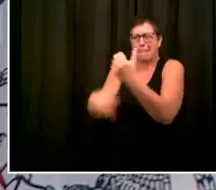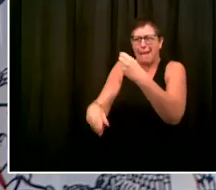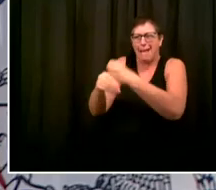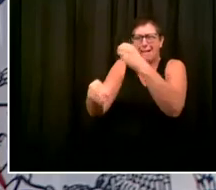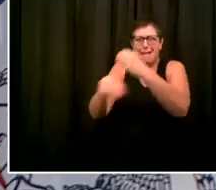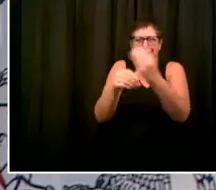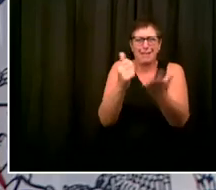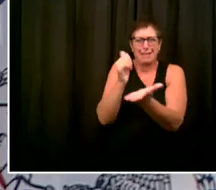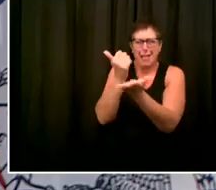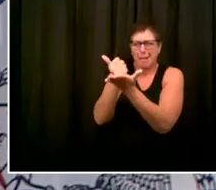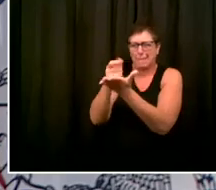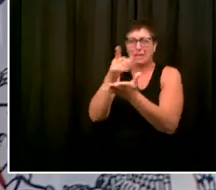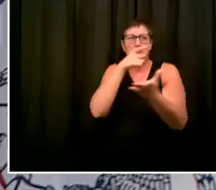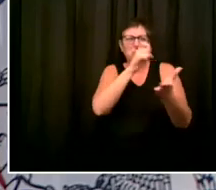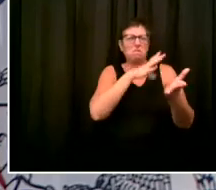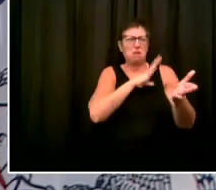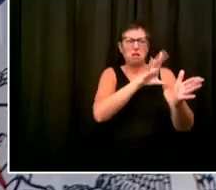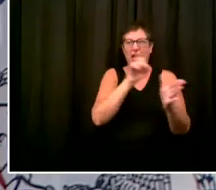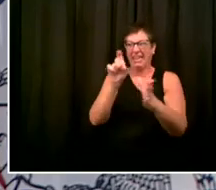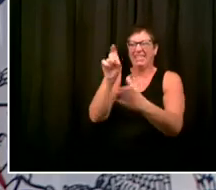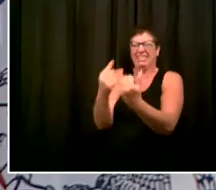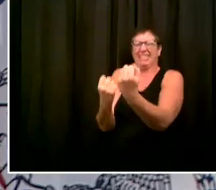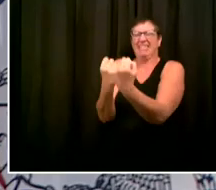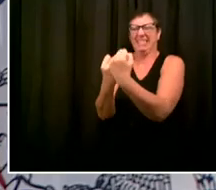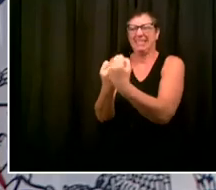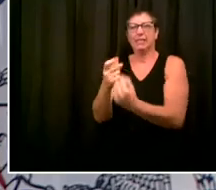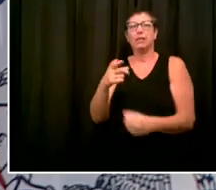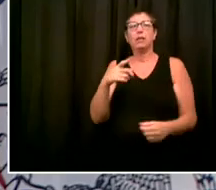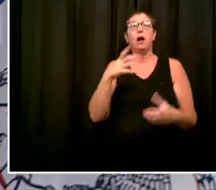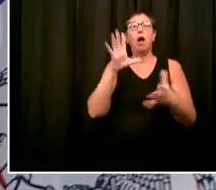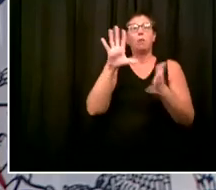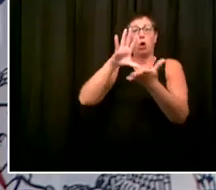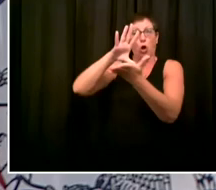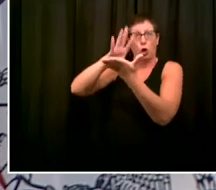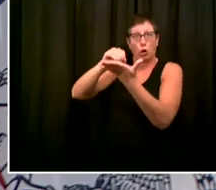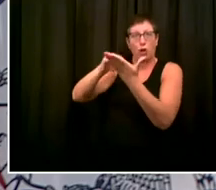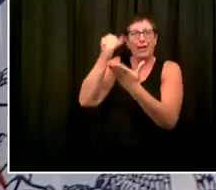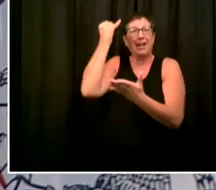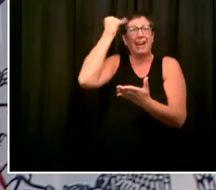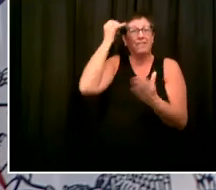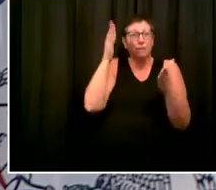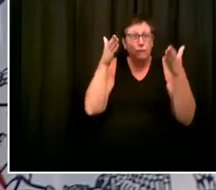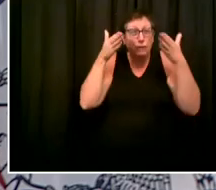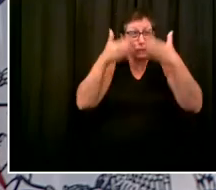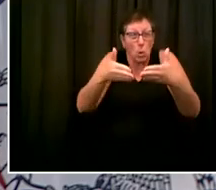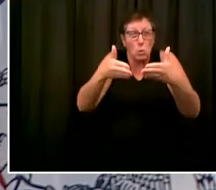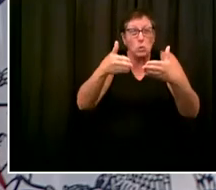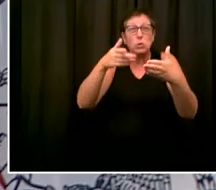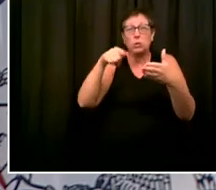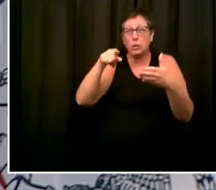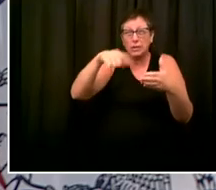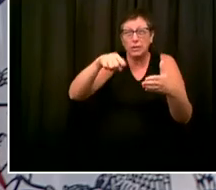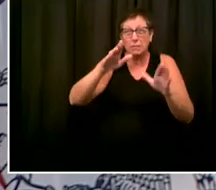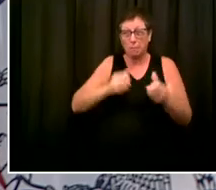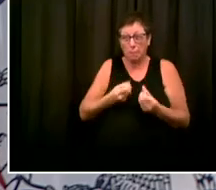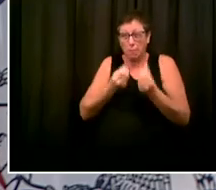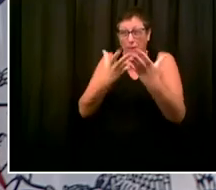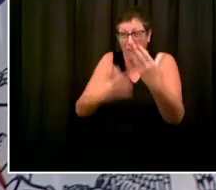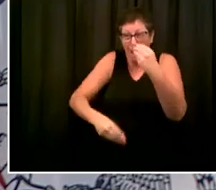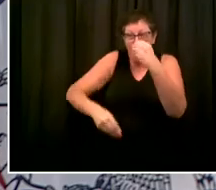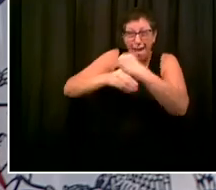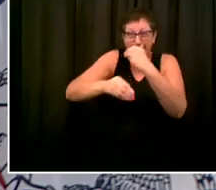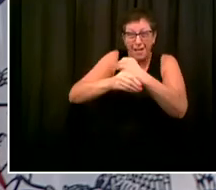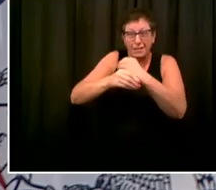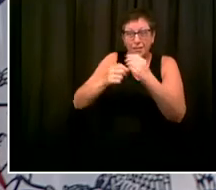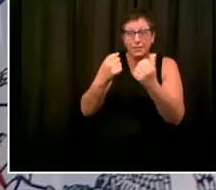focused efforts of our health department and our test and trace core, it makes a huge, huge difference. So I want to talk